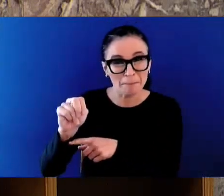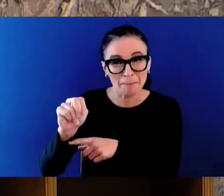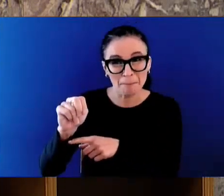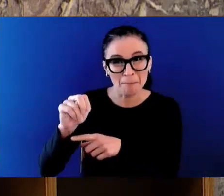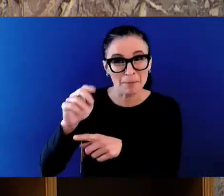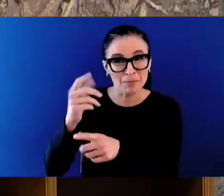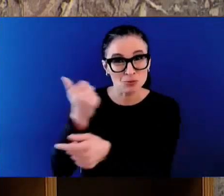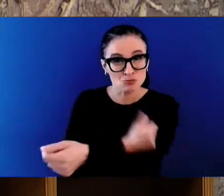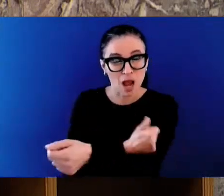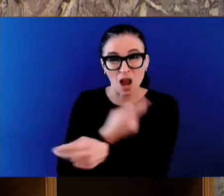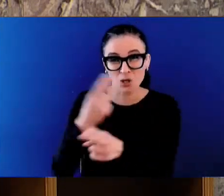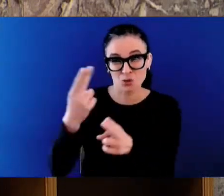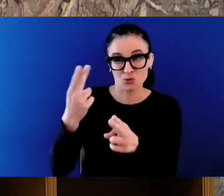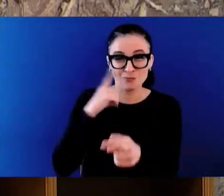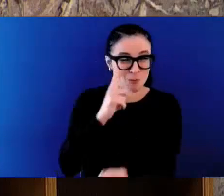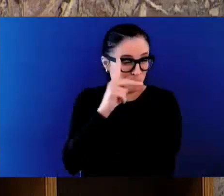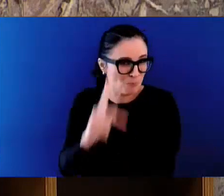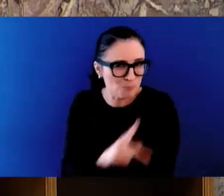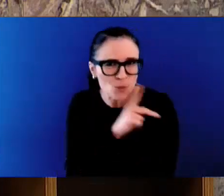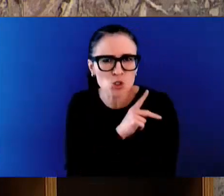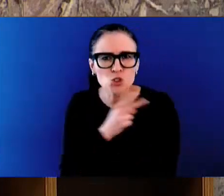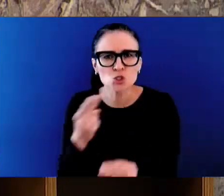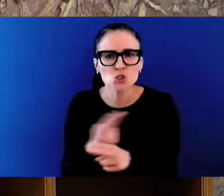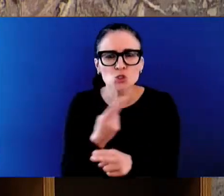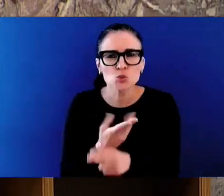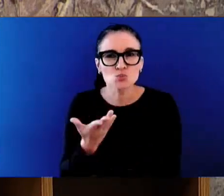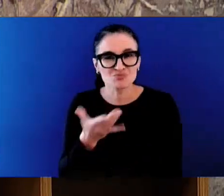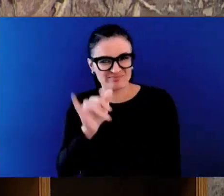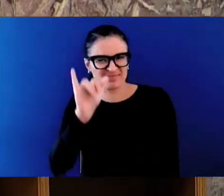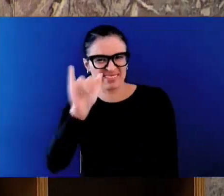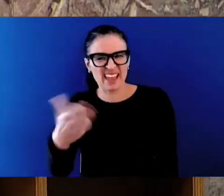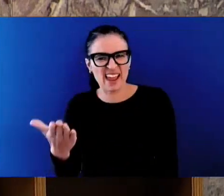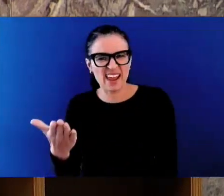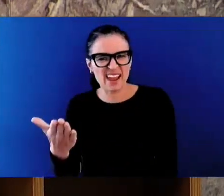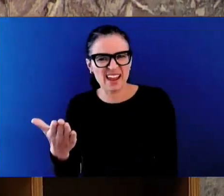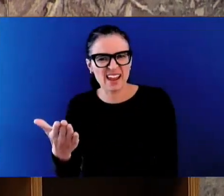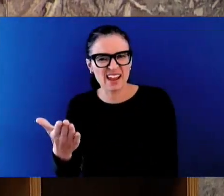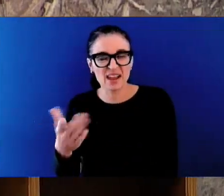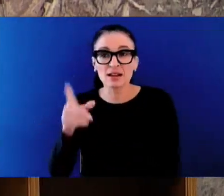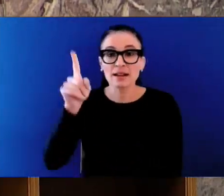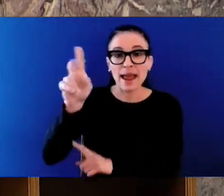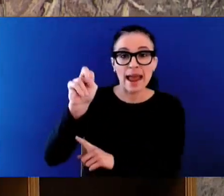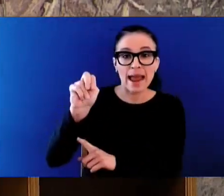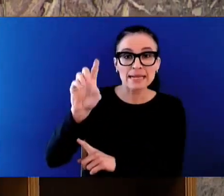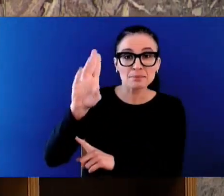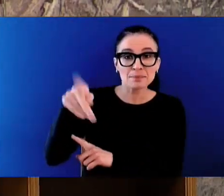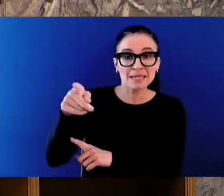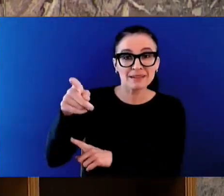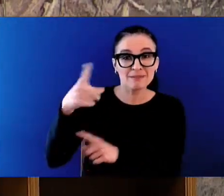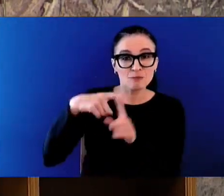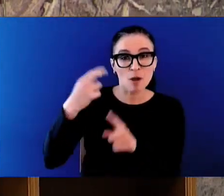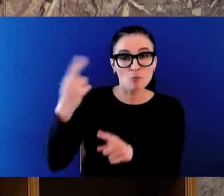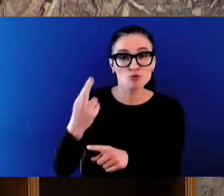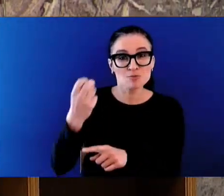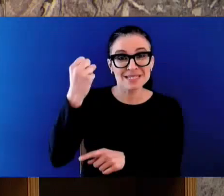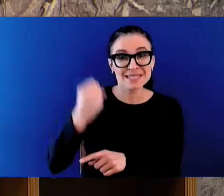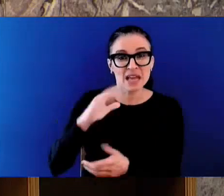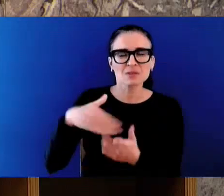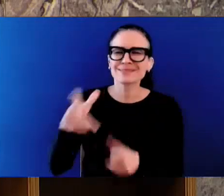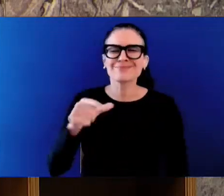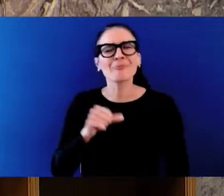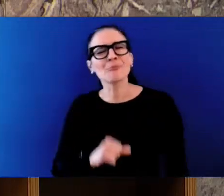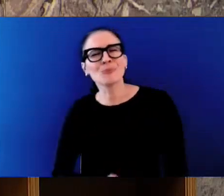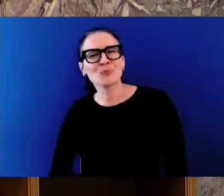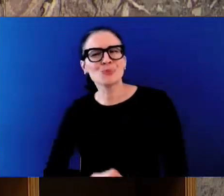That's right. This NDP MLA from Richmond South Centre is proud of decriminalisation of illicit